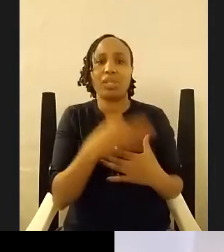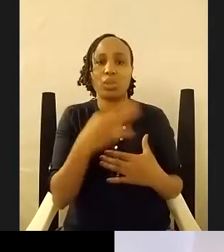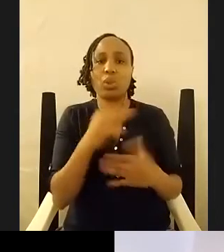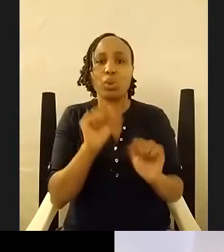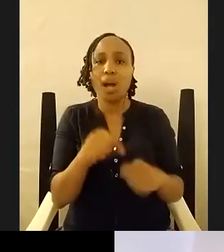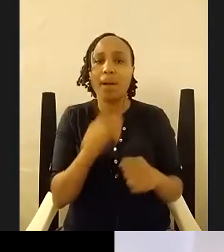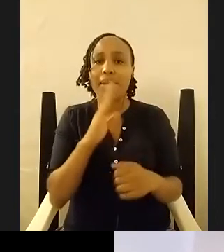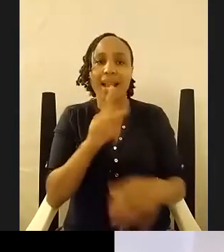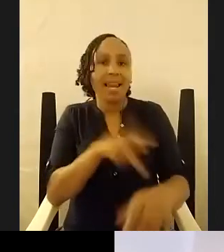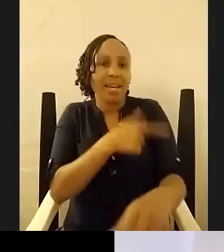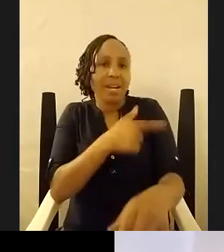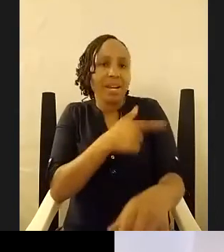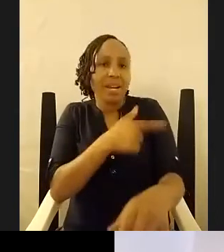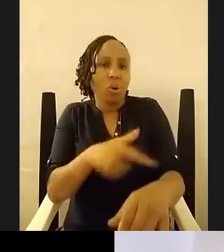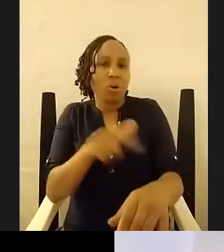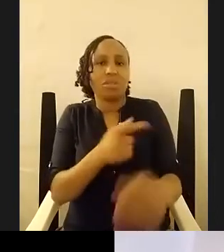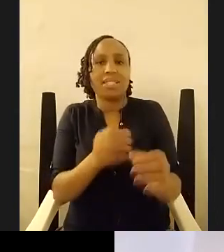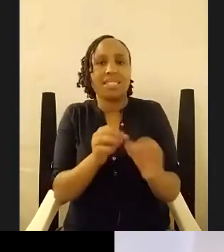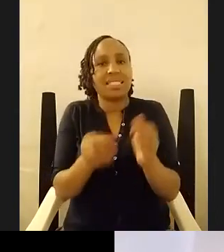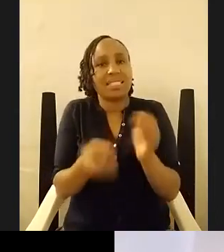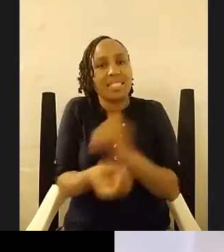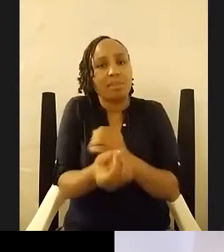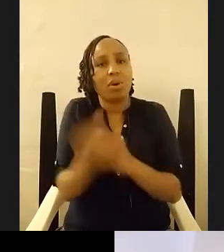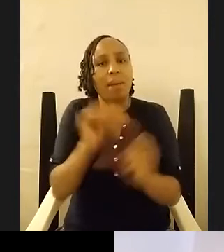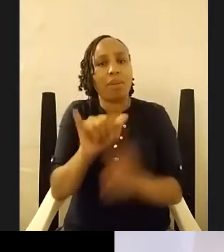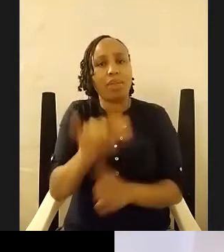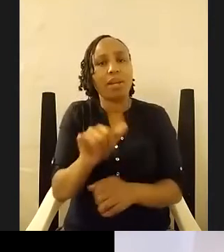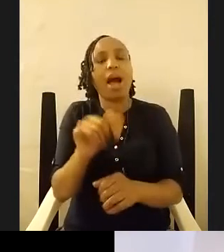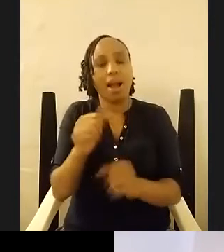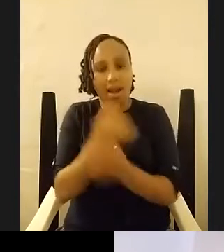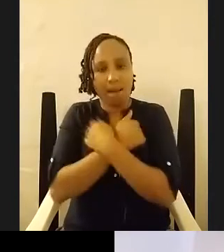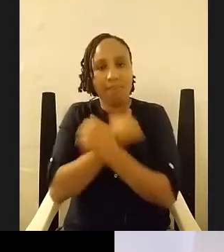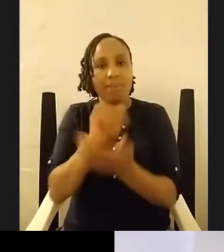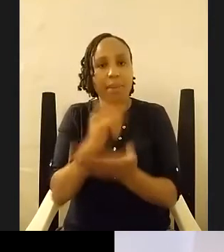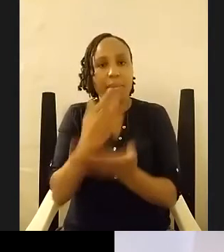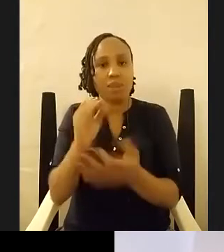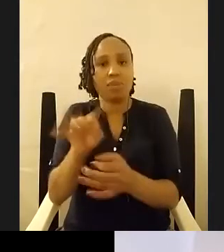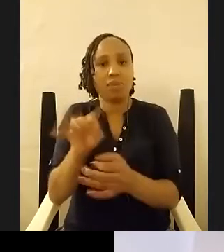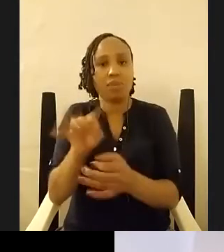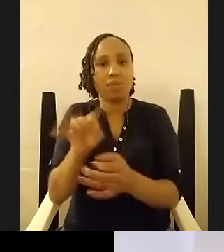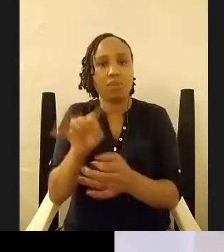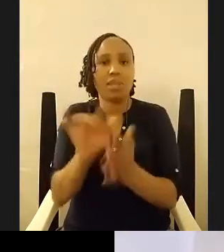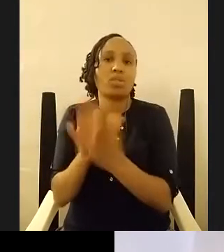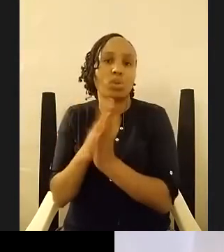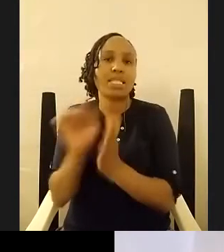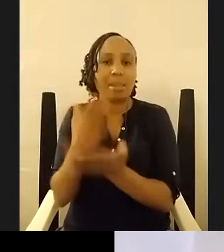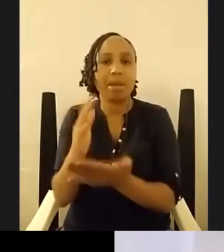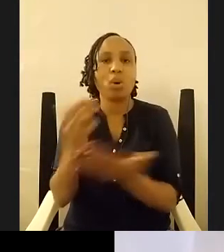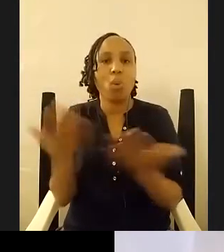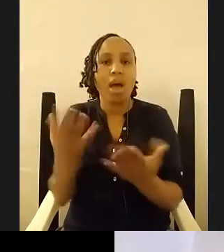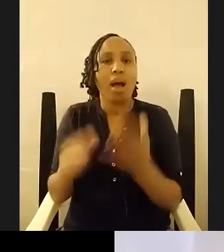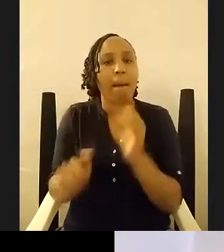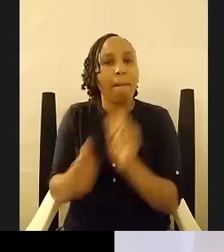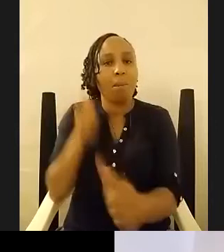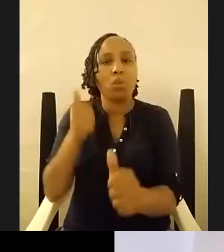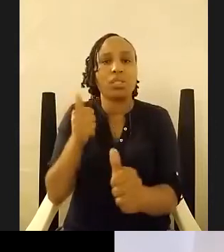them i love that aspect about and i think that is the part that i most miss not being asked about in literature